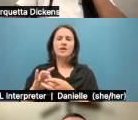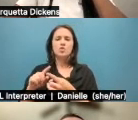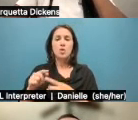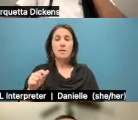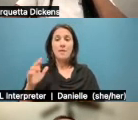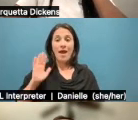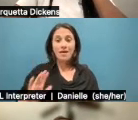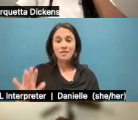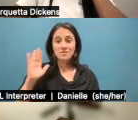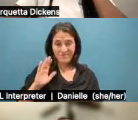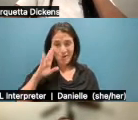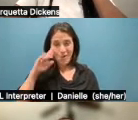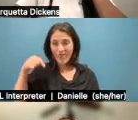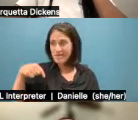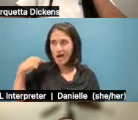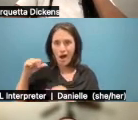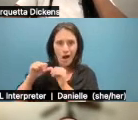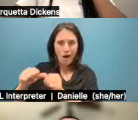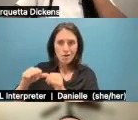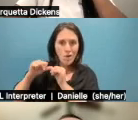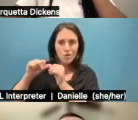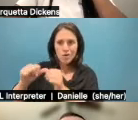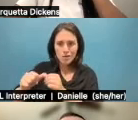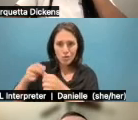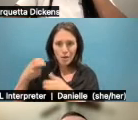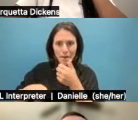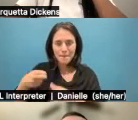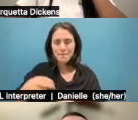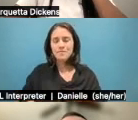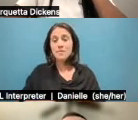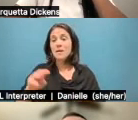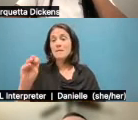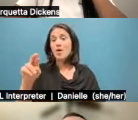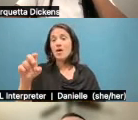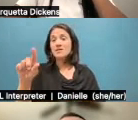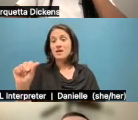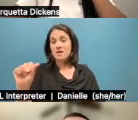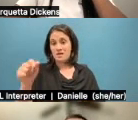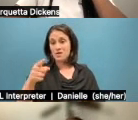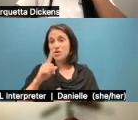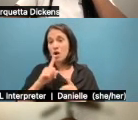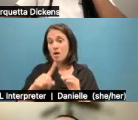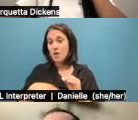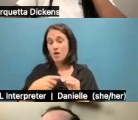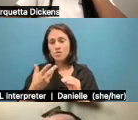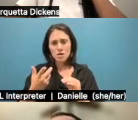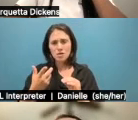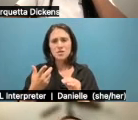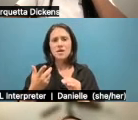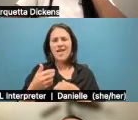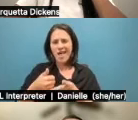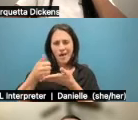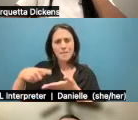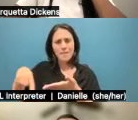an ongoing harm. But also, as Marquetta talked about, like, you know, help people understand that like,